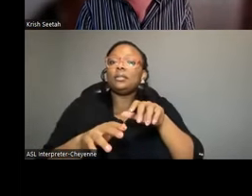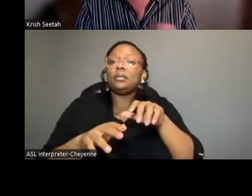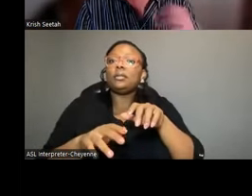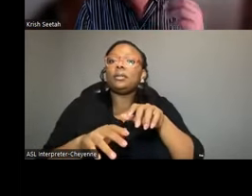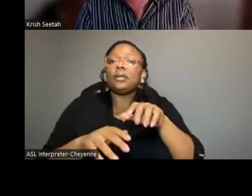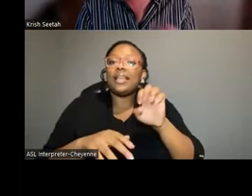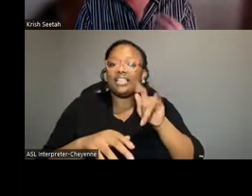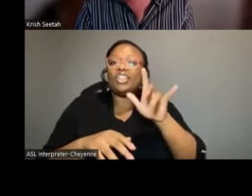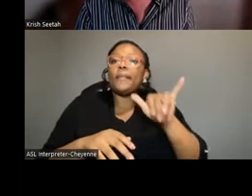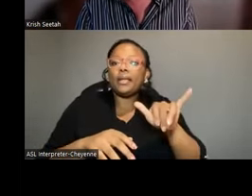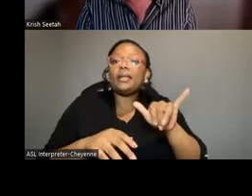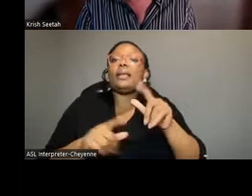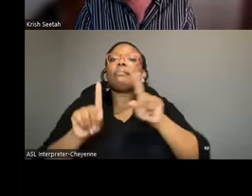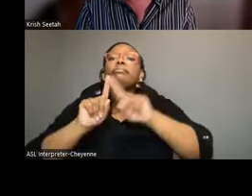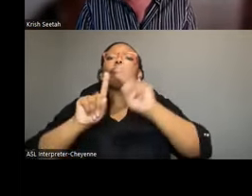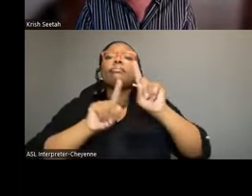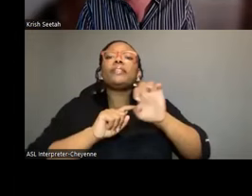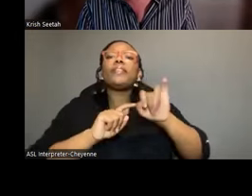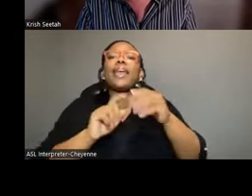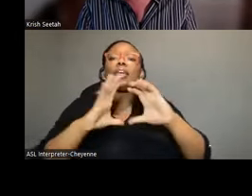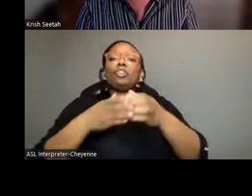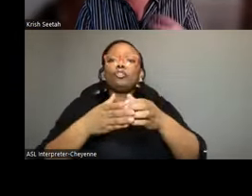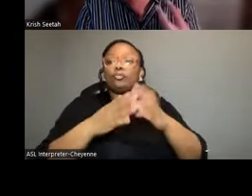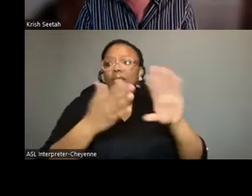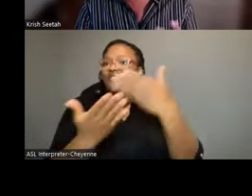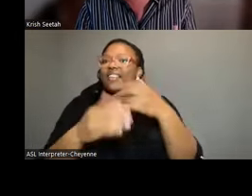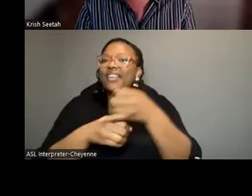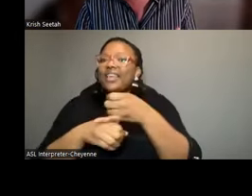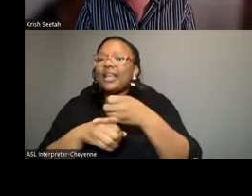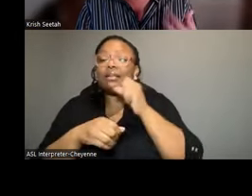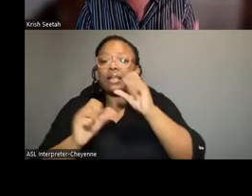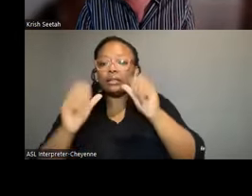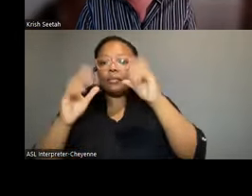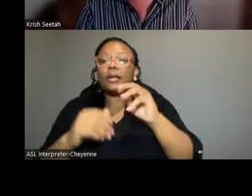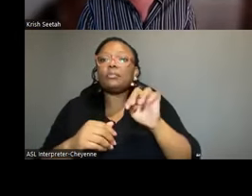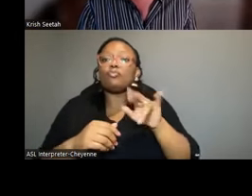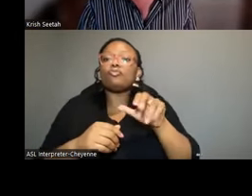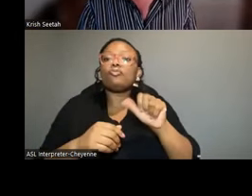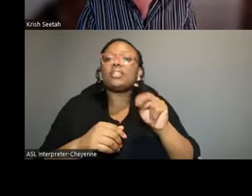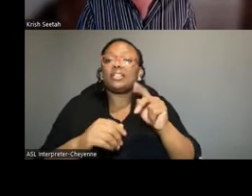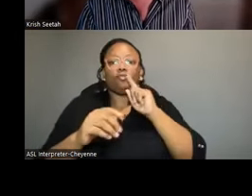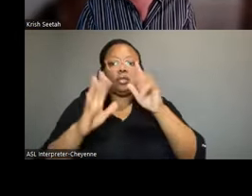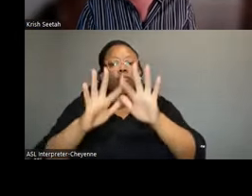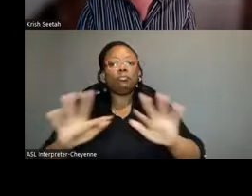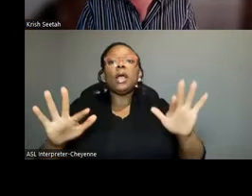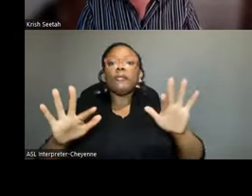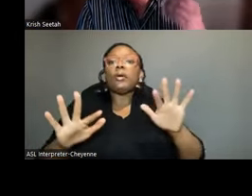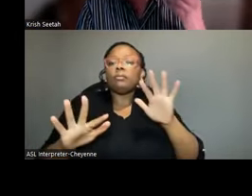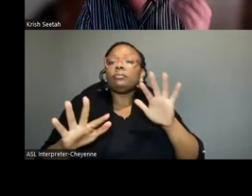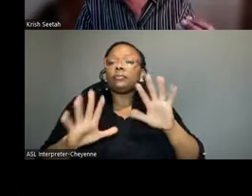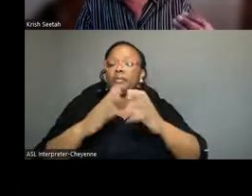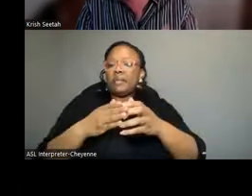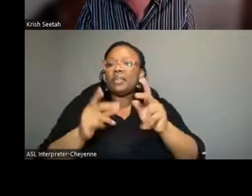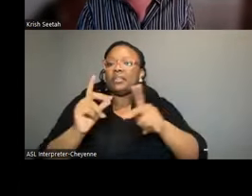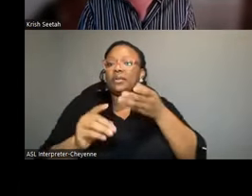hegemony and the multitude of ethnic groups that have come to the island. It's unsurprising that Mauritius has a particularly diverse contemporary population.